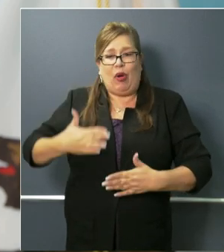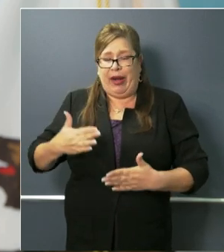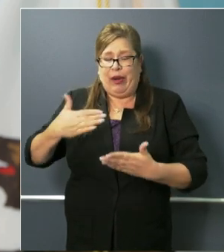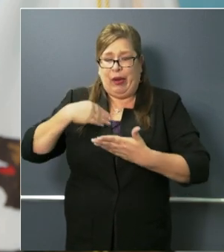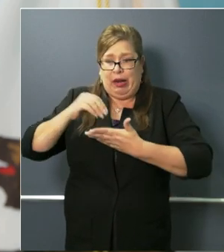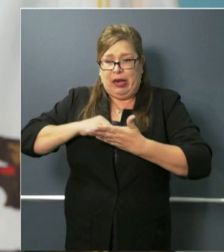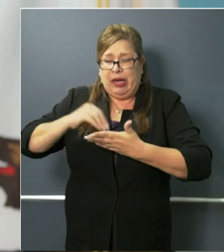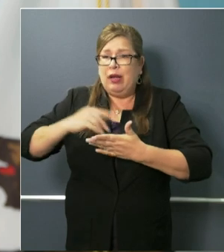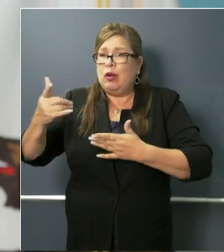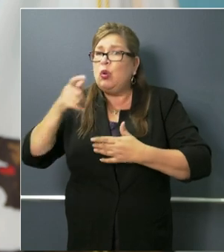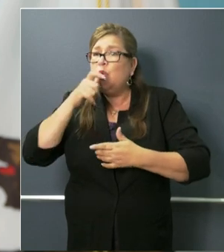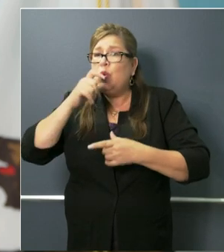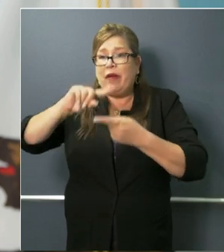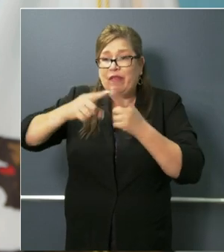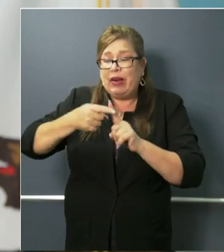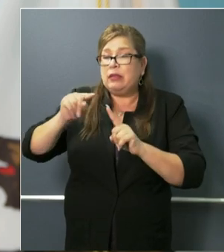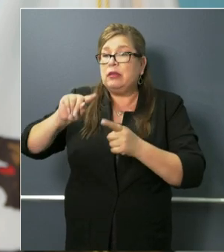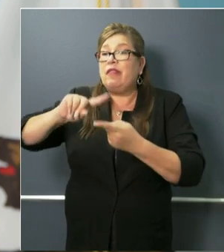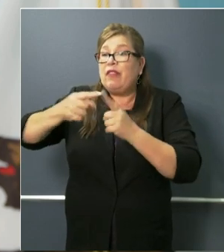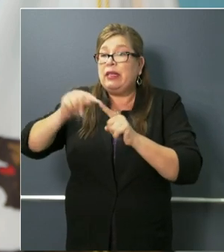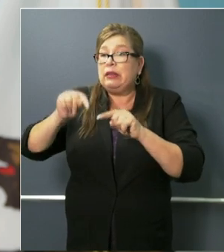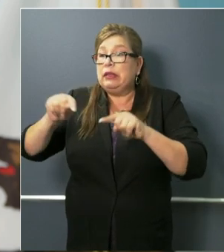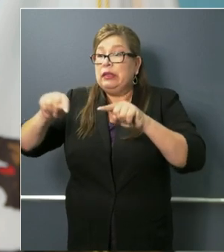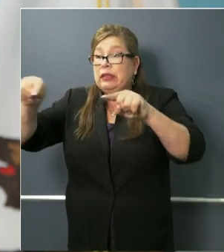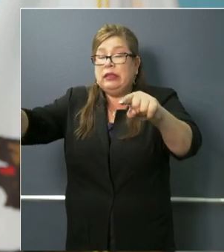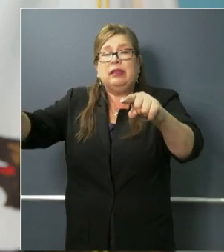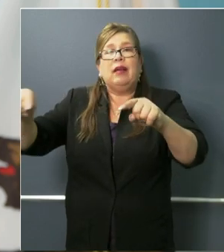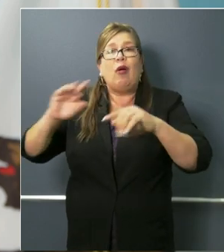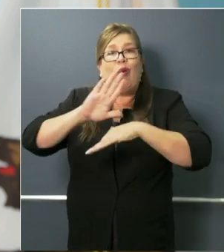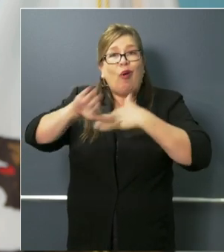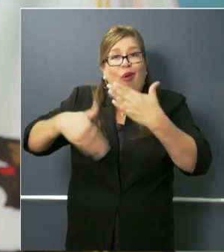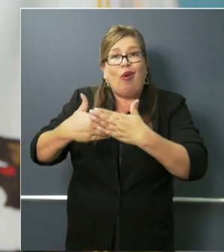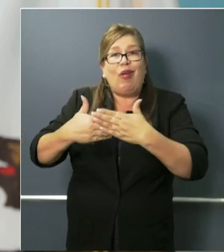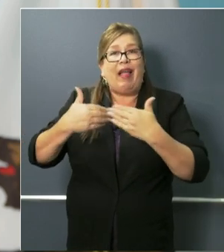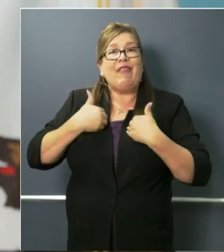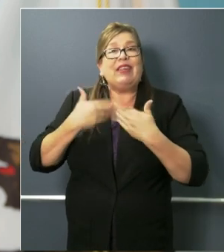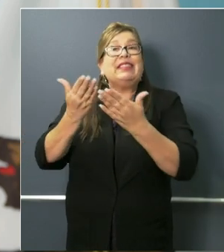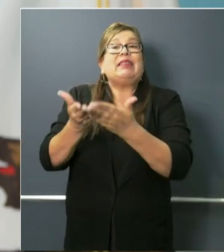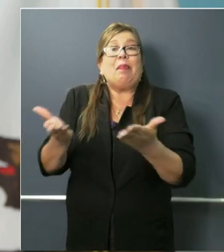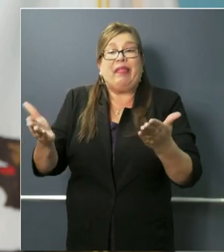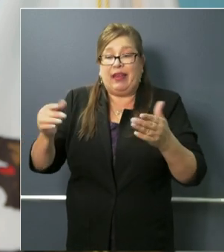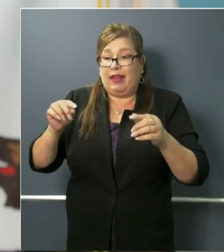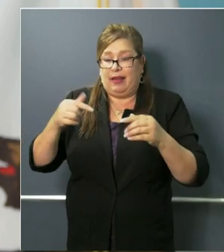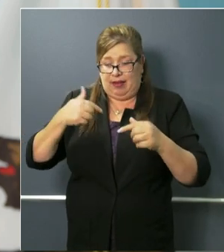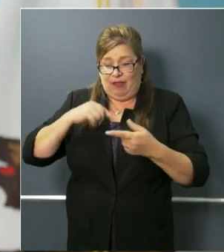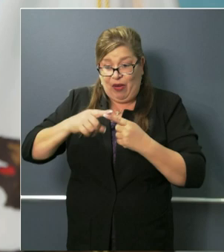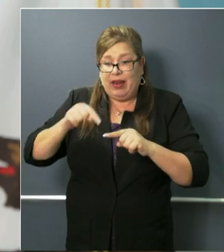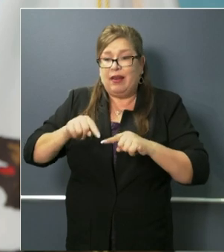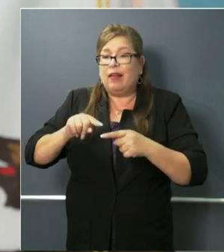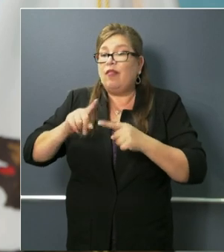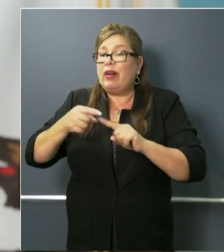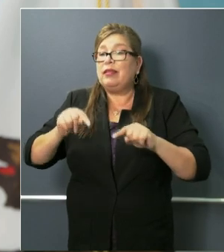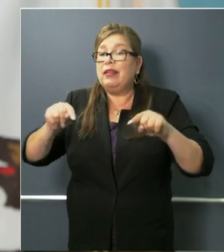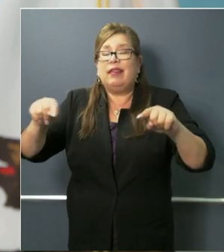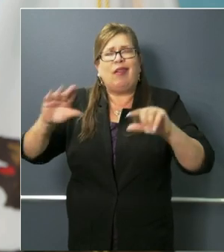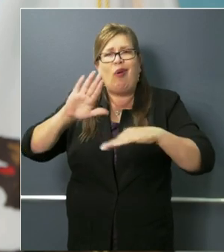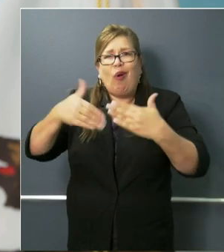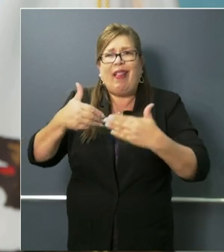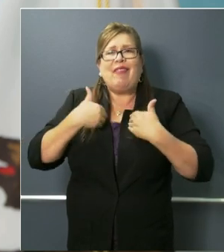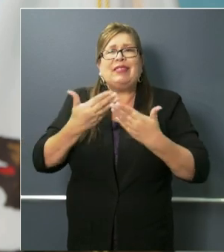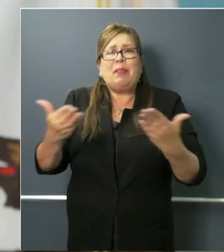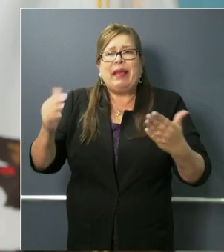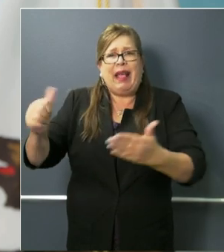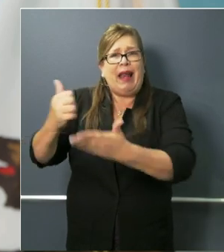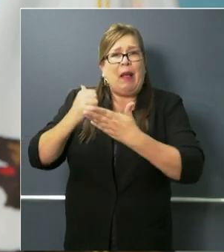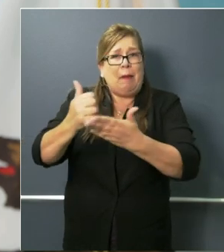from friends that have friends. They always seem to have friends with something in mind to help in this capacity or